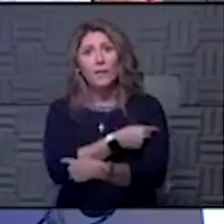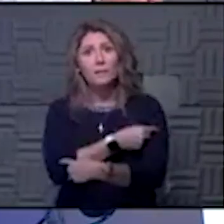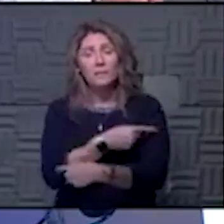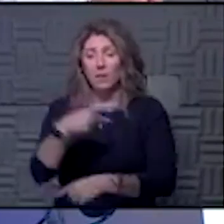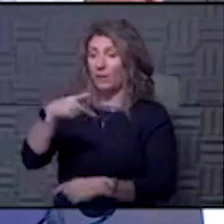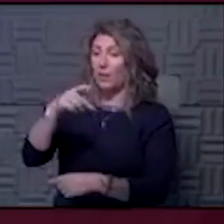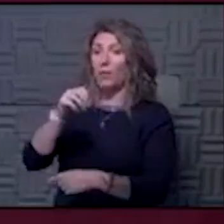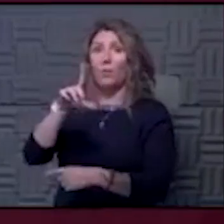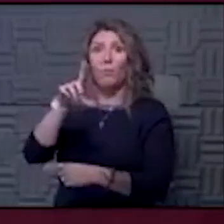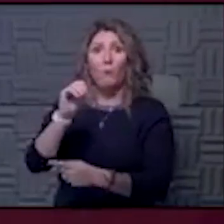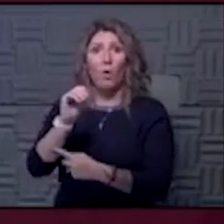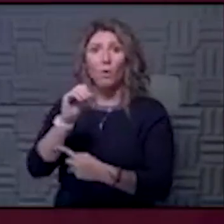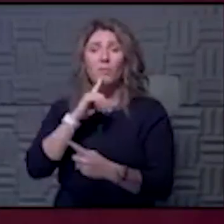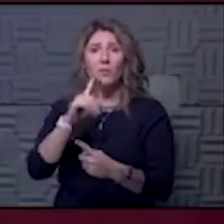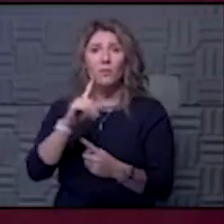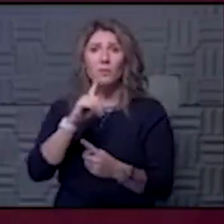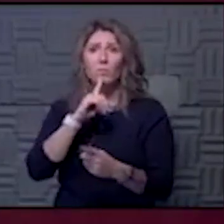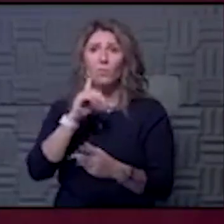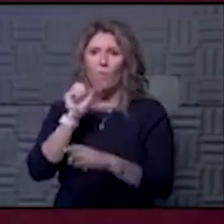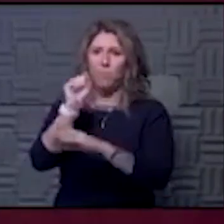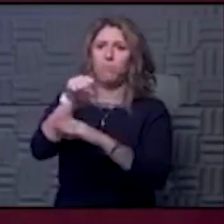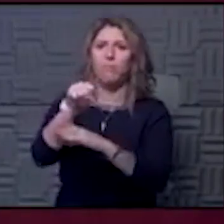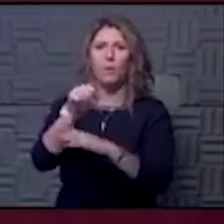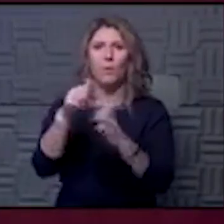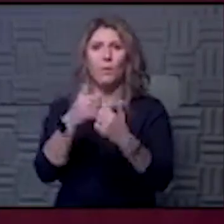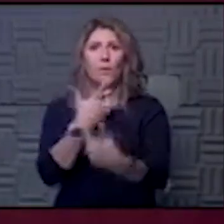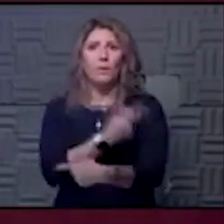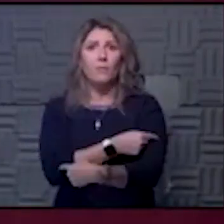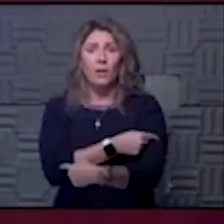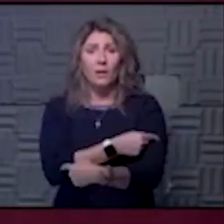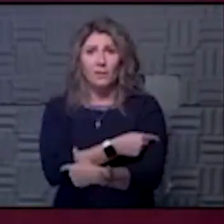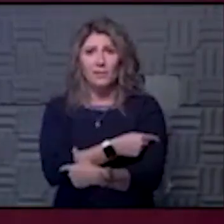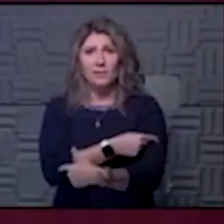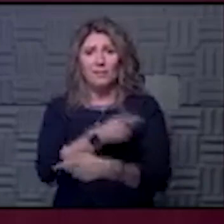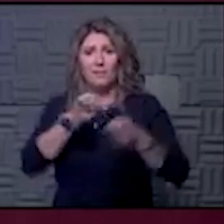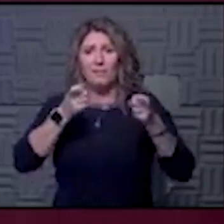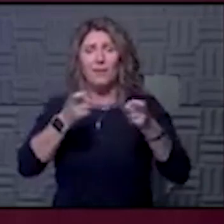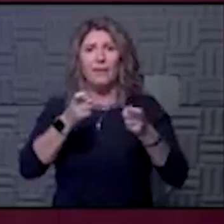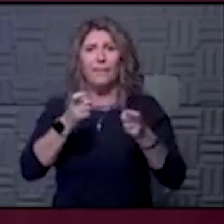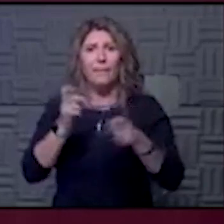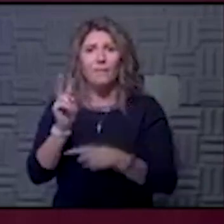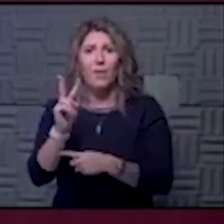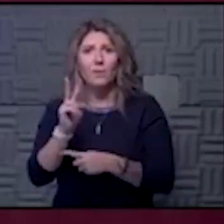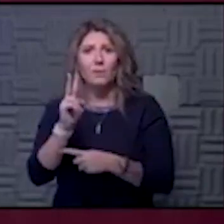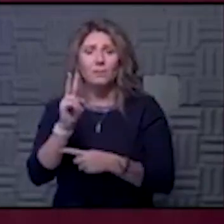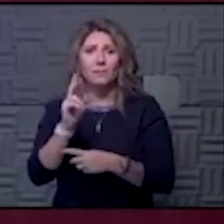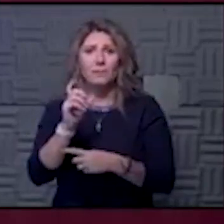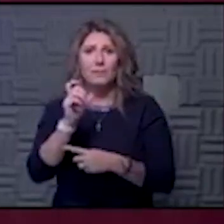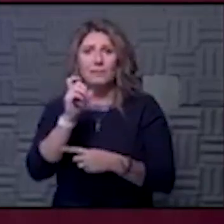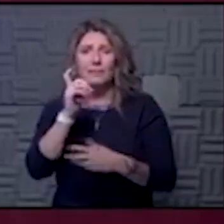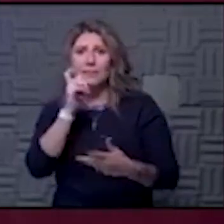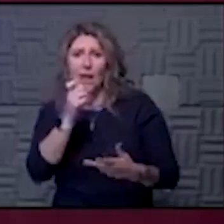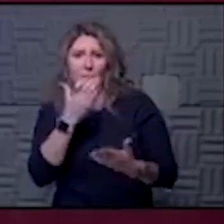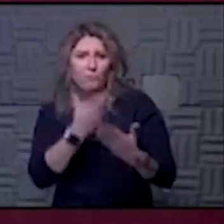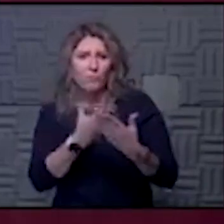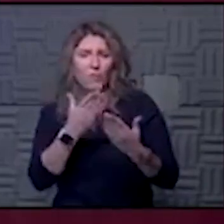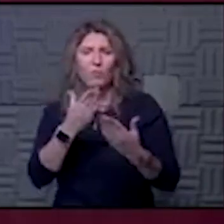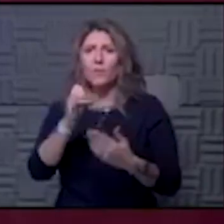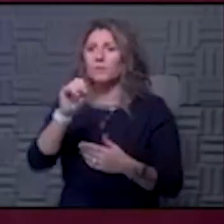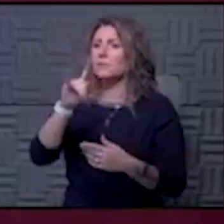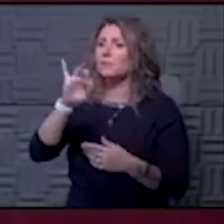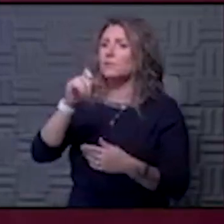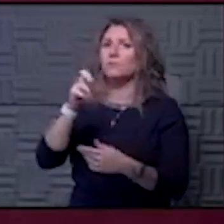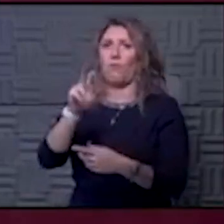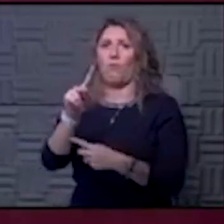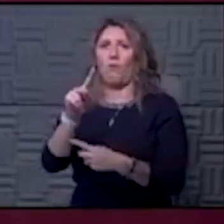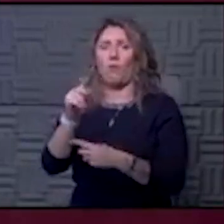Polio was the breakthrough of vaccines with life attenuated virus, right? That was not proven. And Salk brought that and it